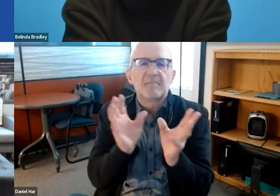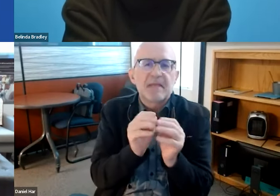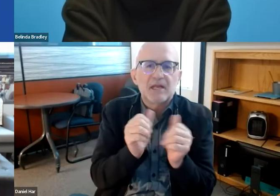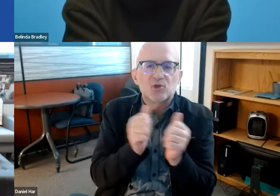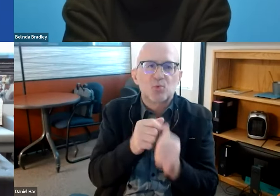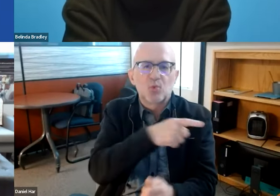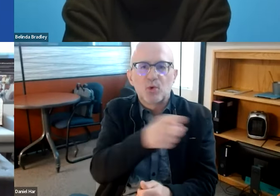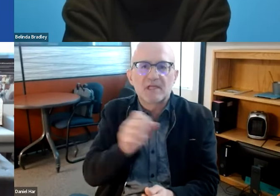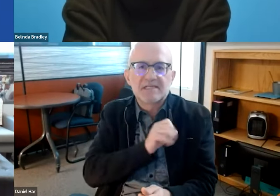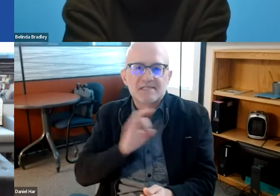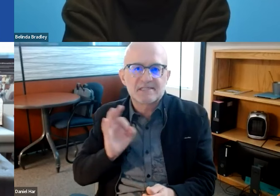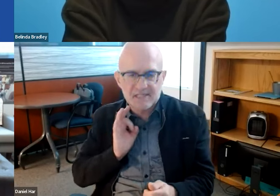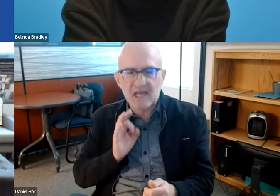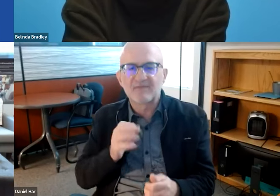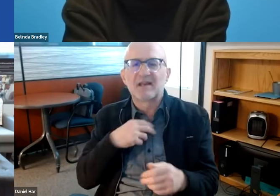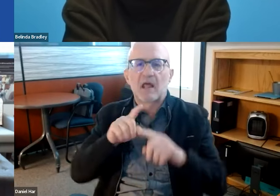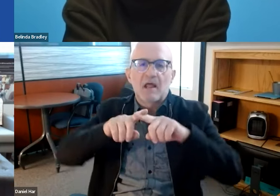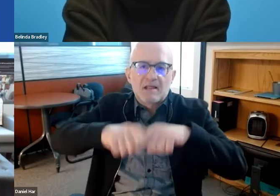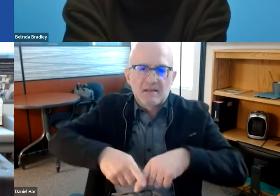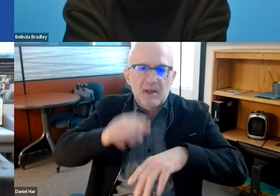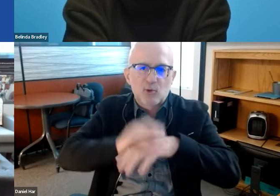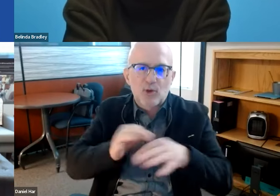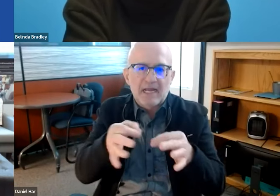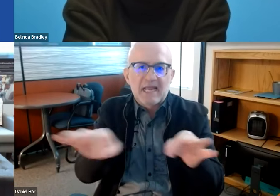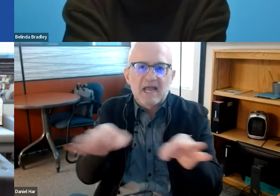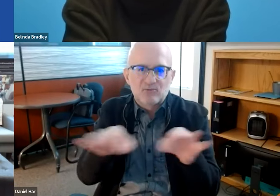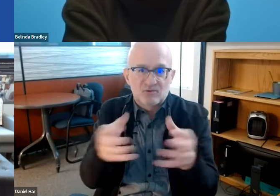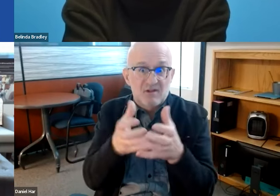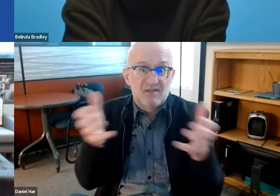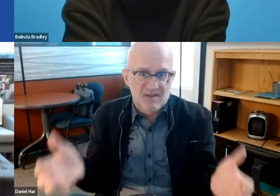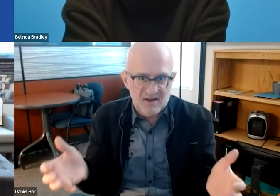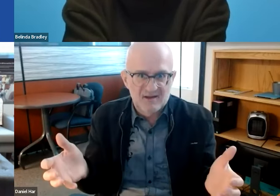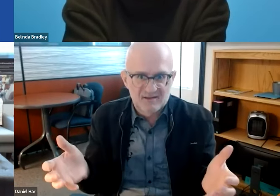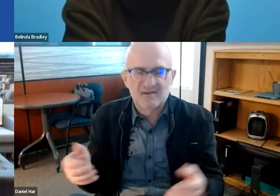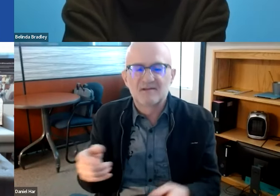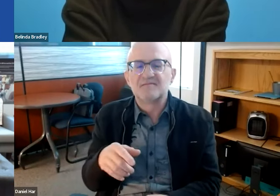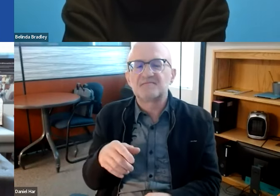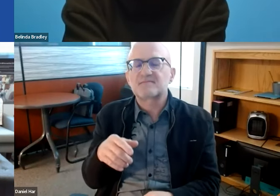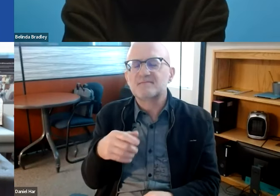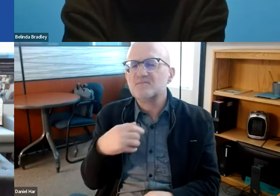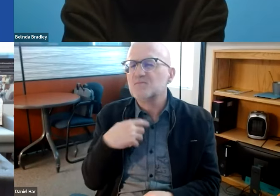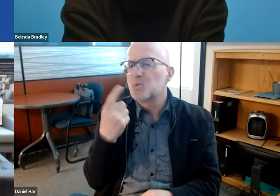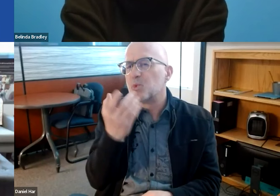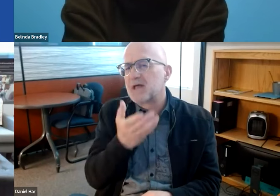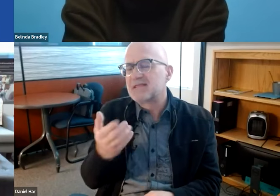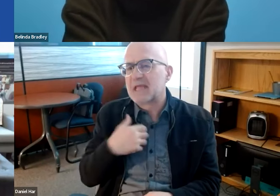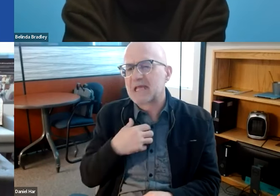We have multiple different computer setups that we need for our staff and we are dependent on captions.